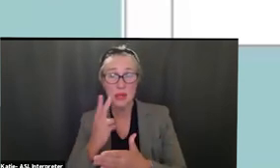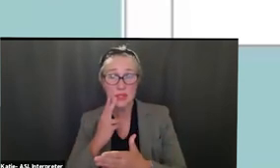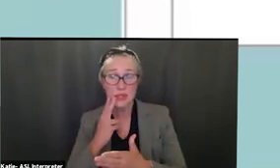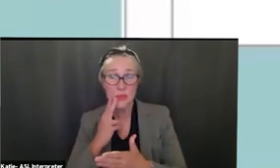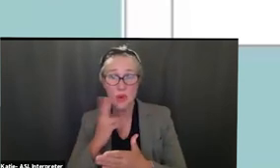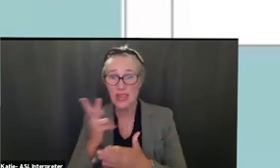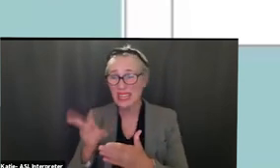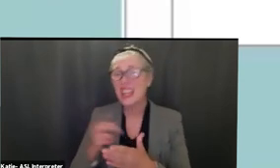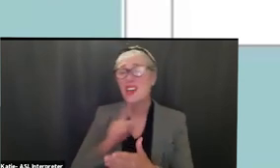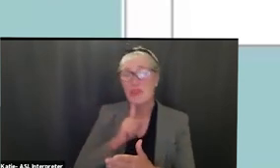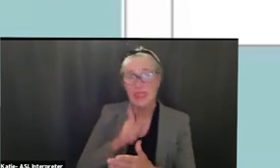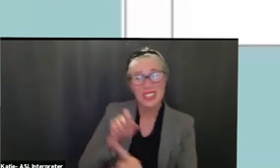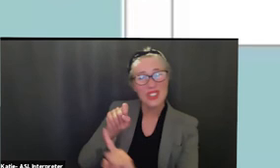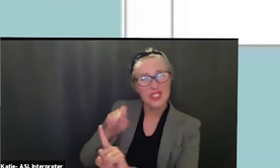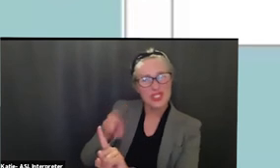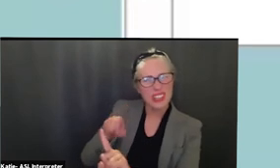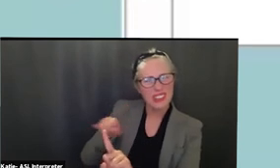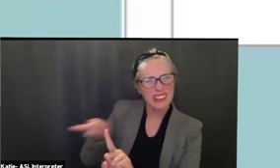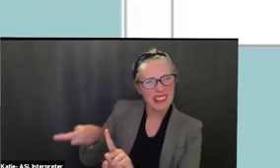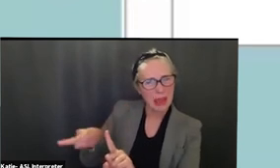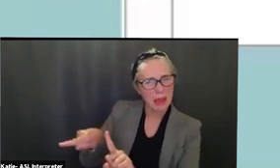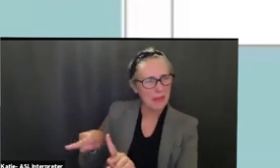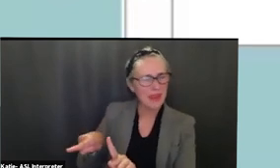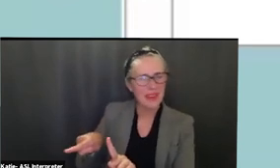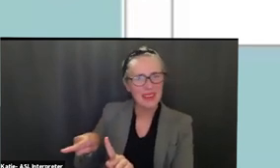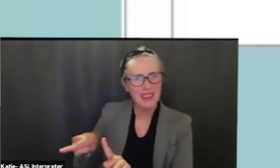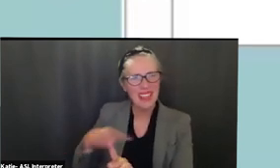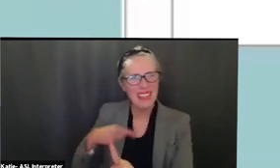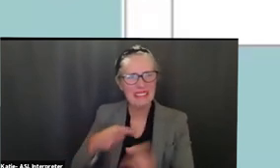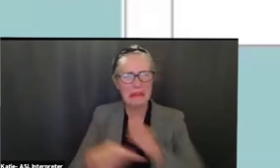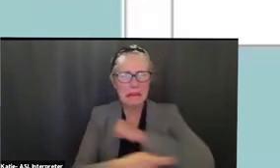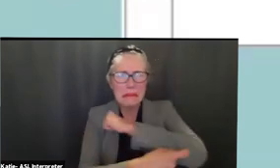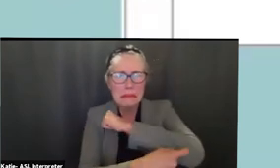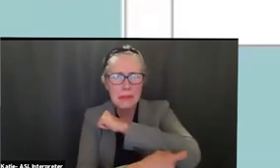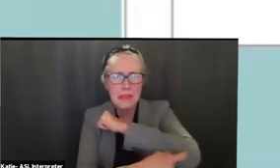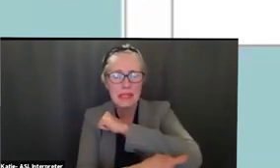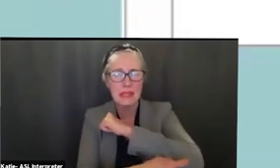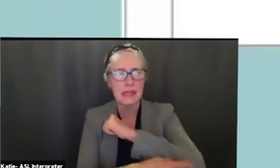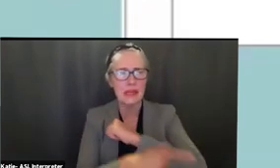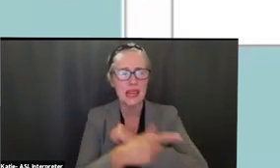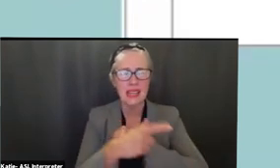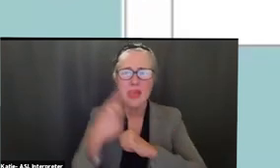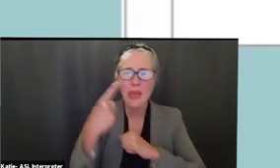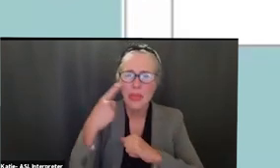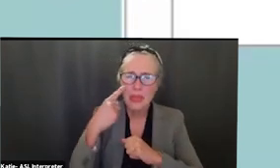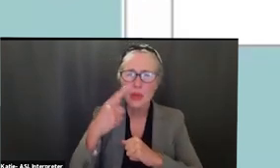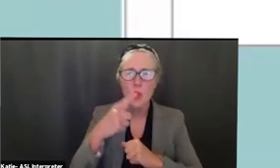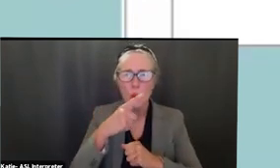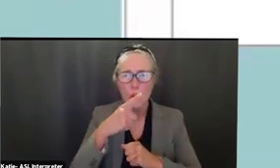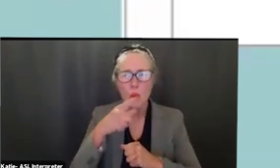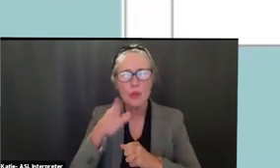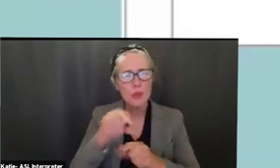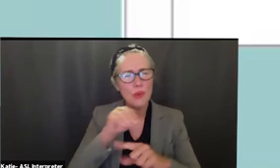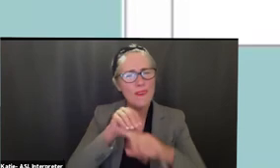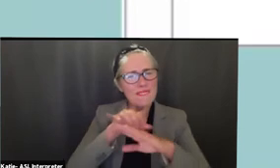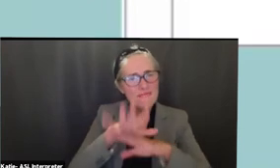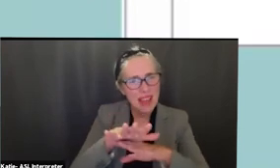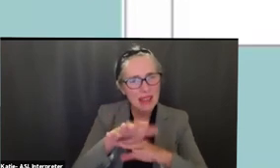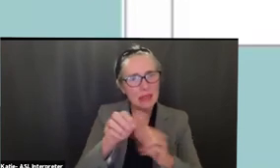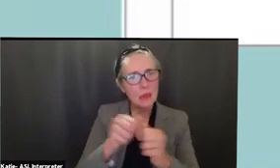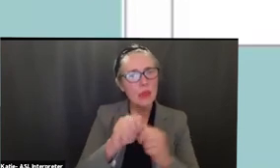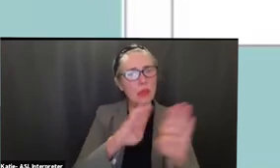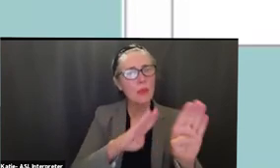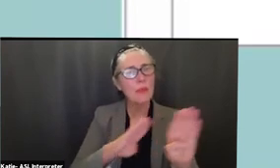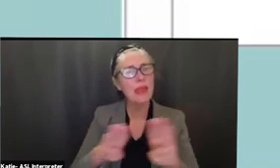triggering them so it's these conversations like who did you impact by your behavior do you